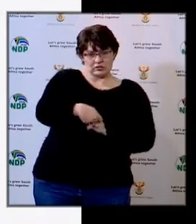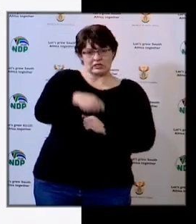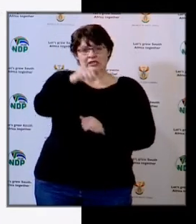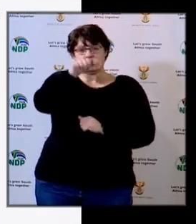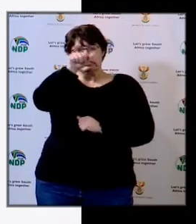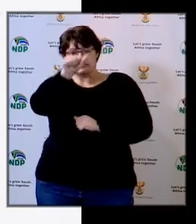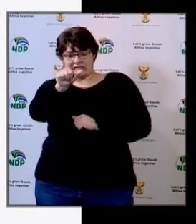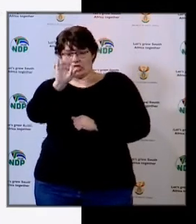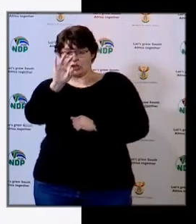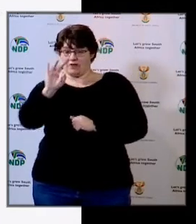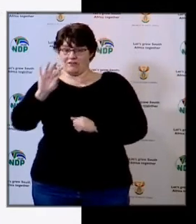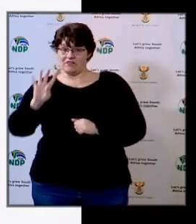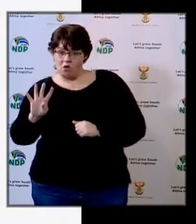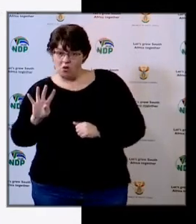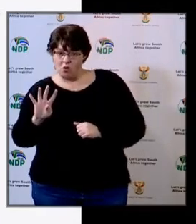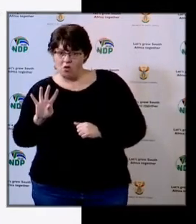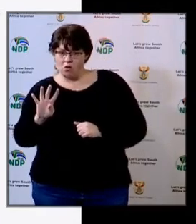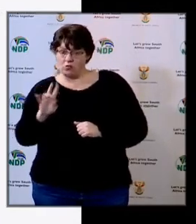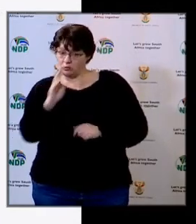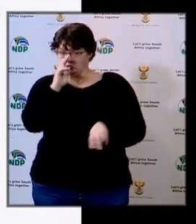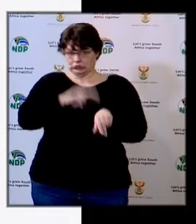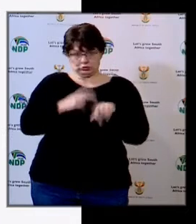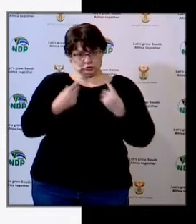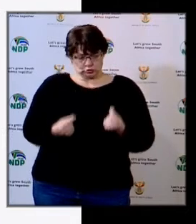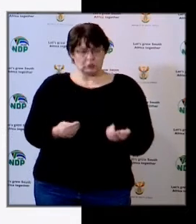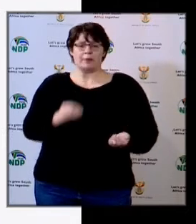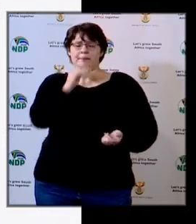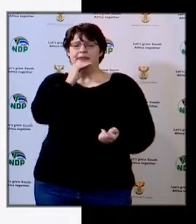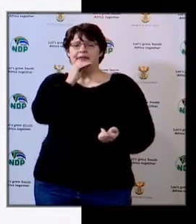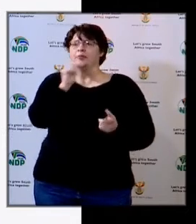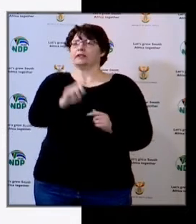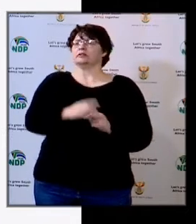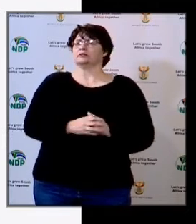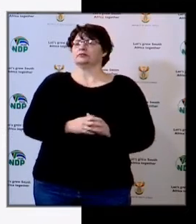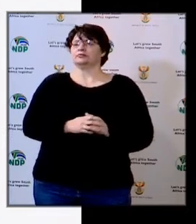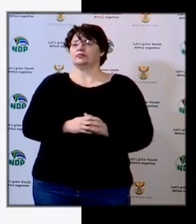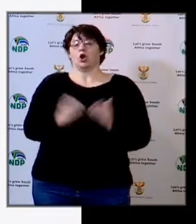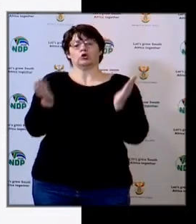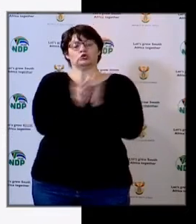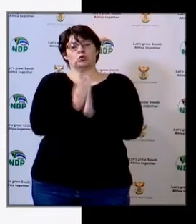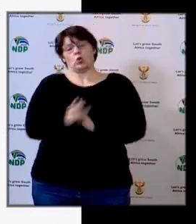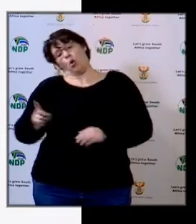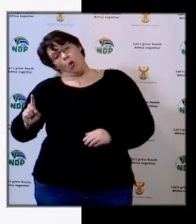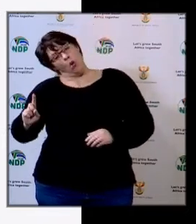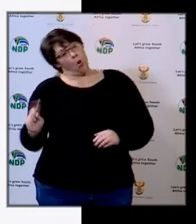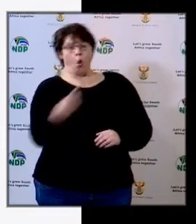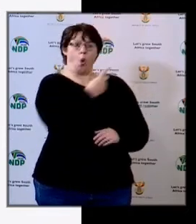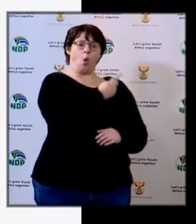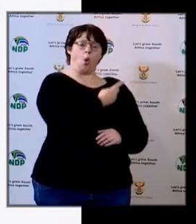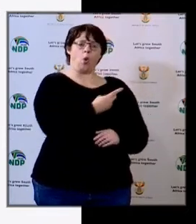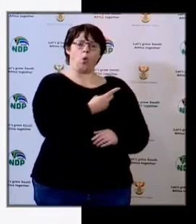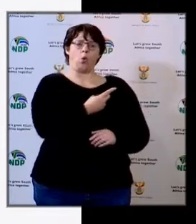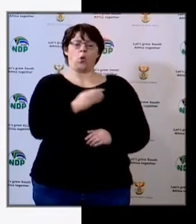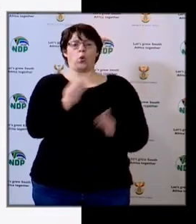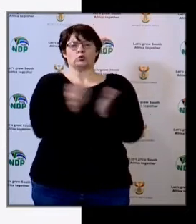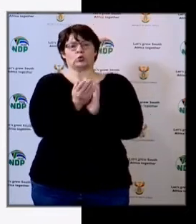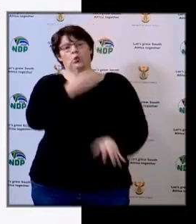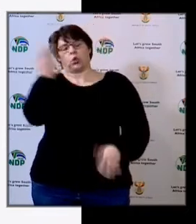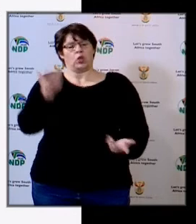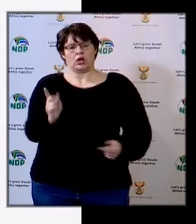,634 that we had to cover does not necessarily mean all those schools were without water.